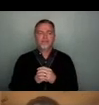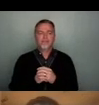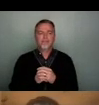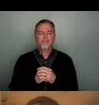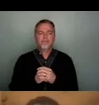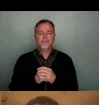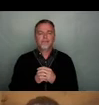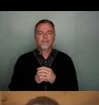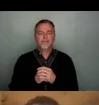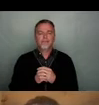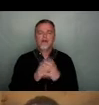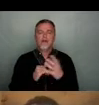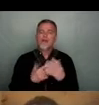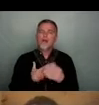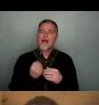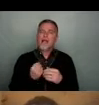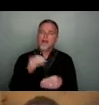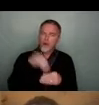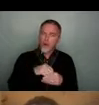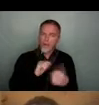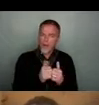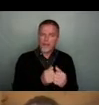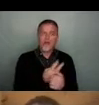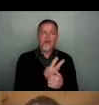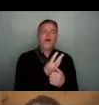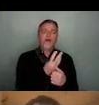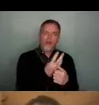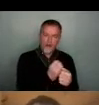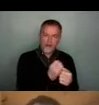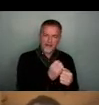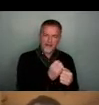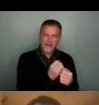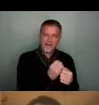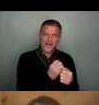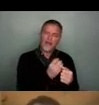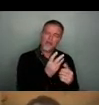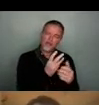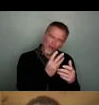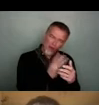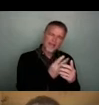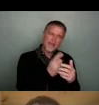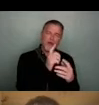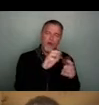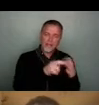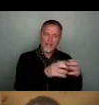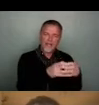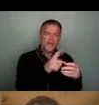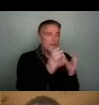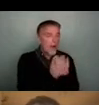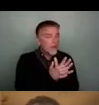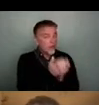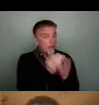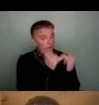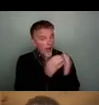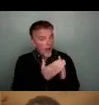So we had the core partnership of 13 organizations, but in actual fact, over the pilot period, the